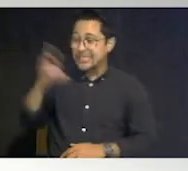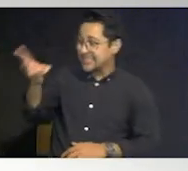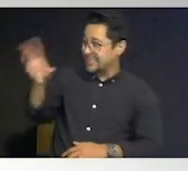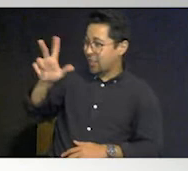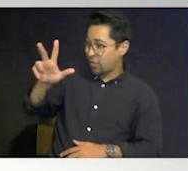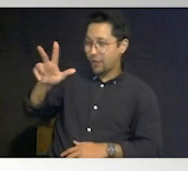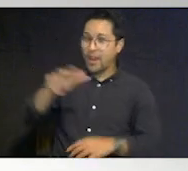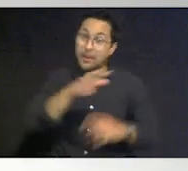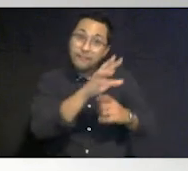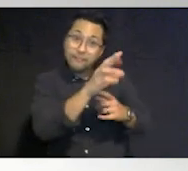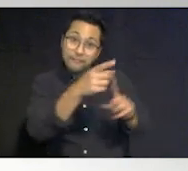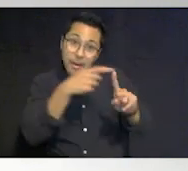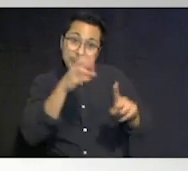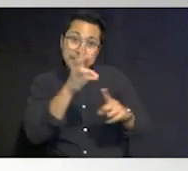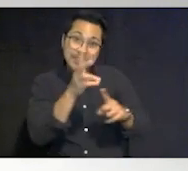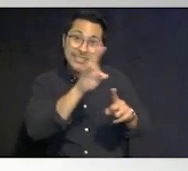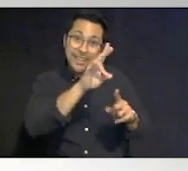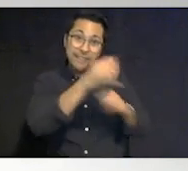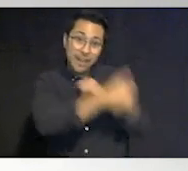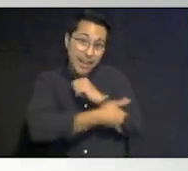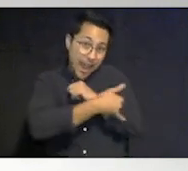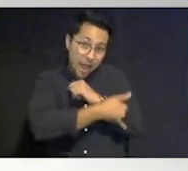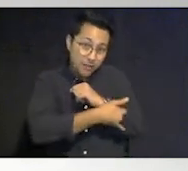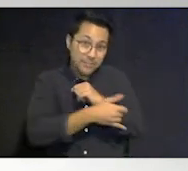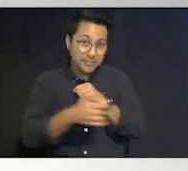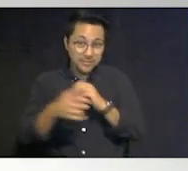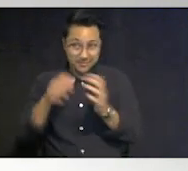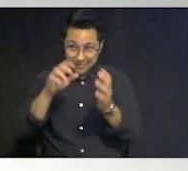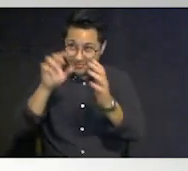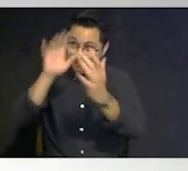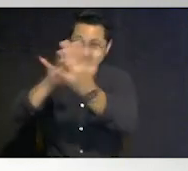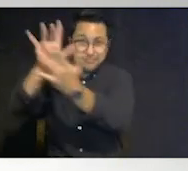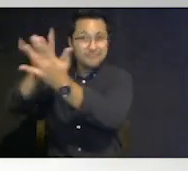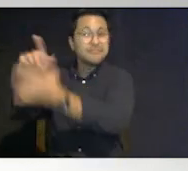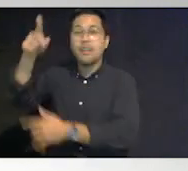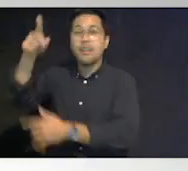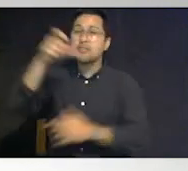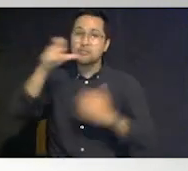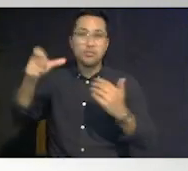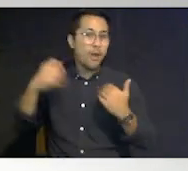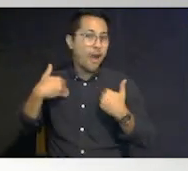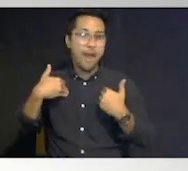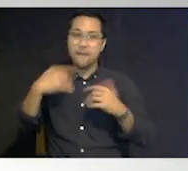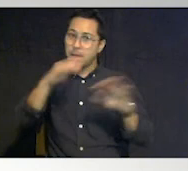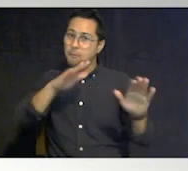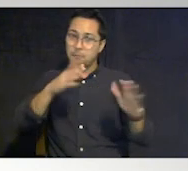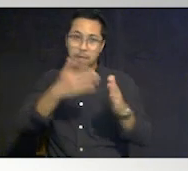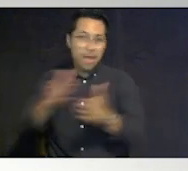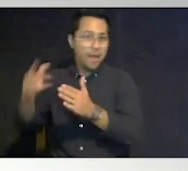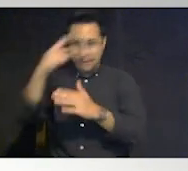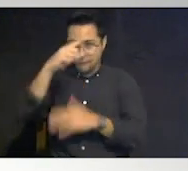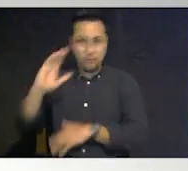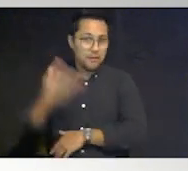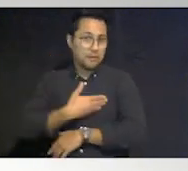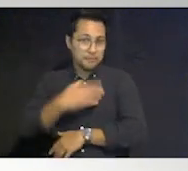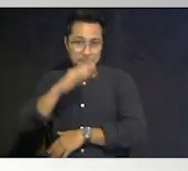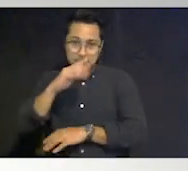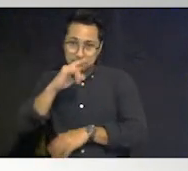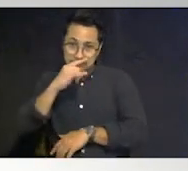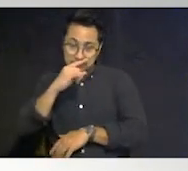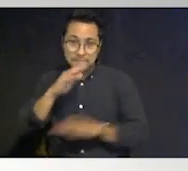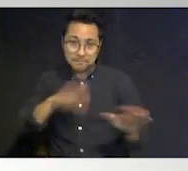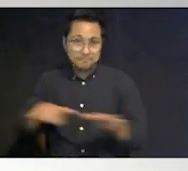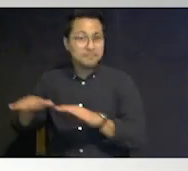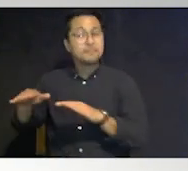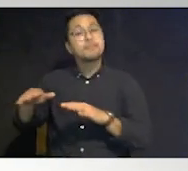of 67 counties in florida do not have a plan for our children the challenge with our